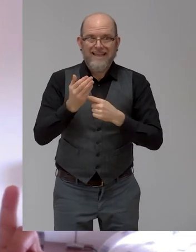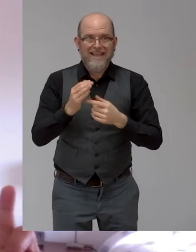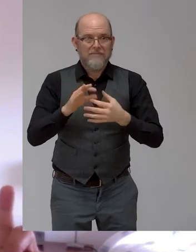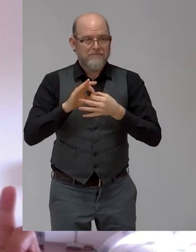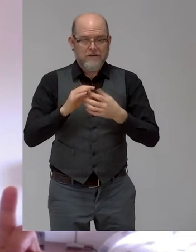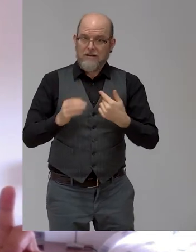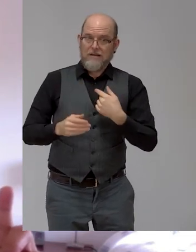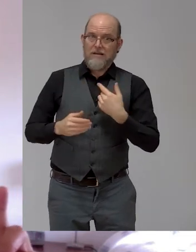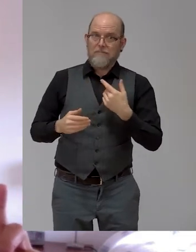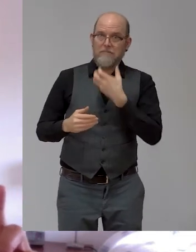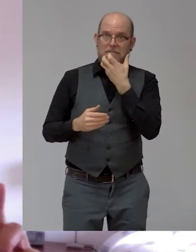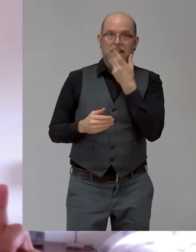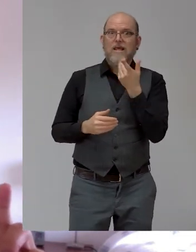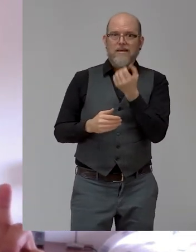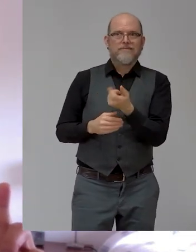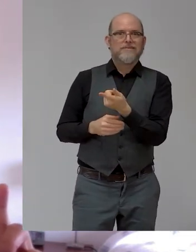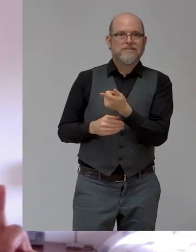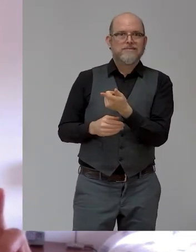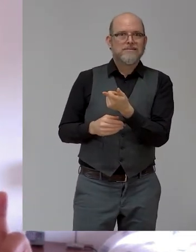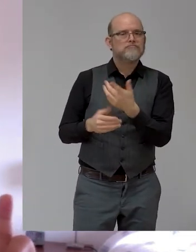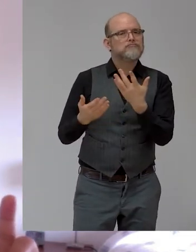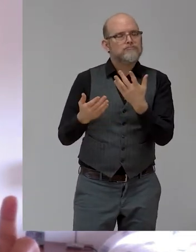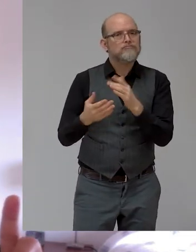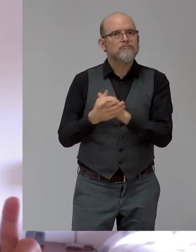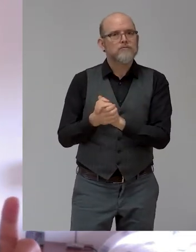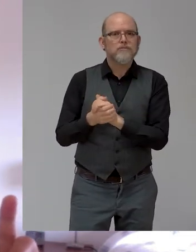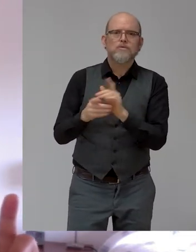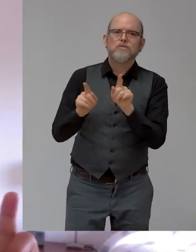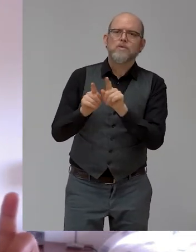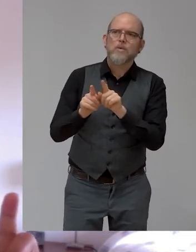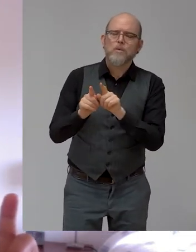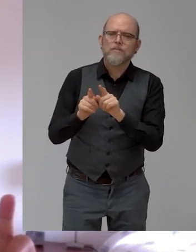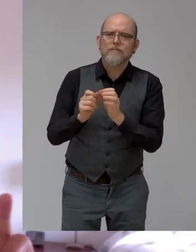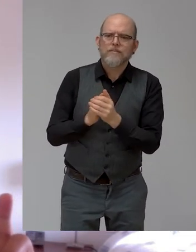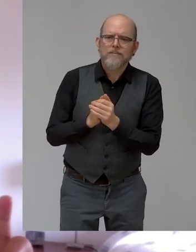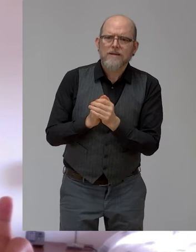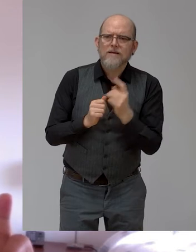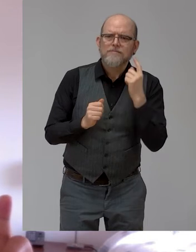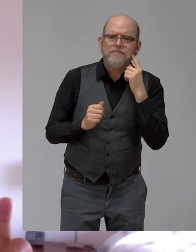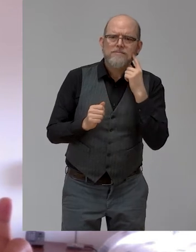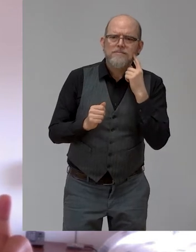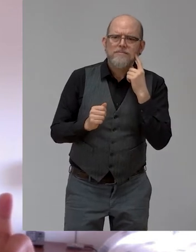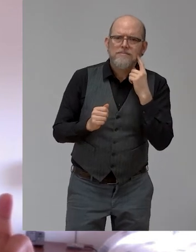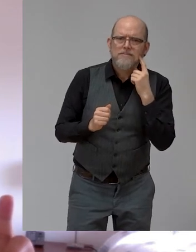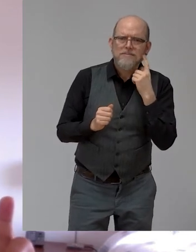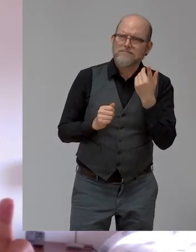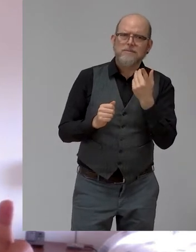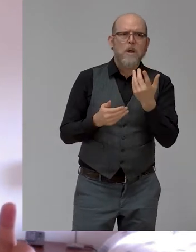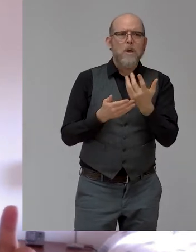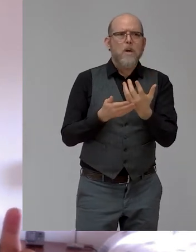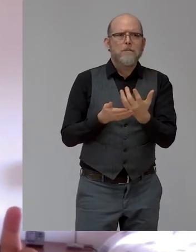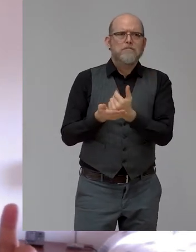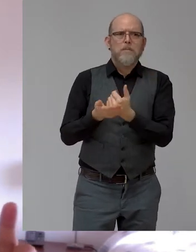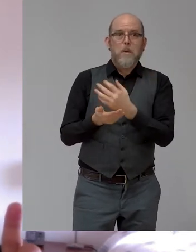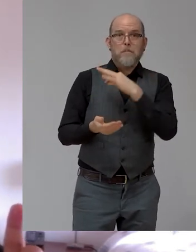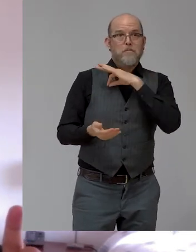doing a lot of CSR or not being profitable, right? So, this notion that